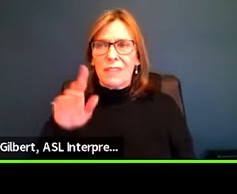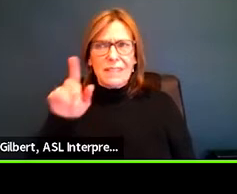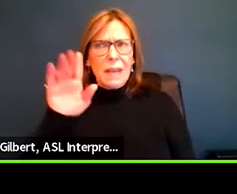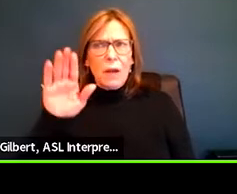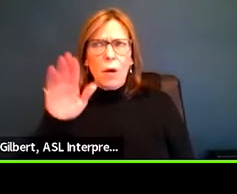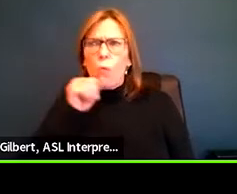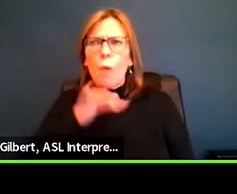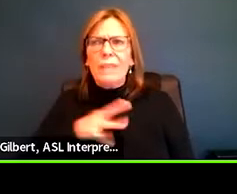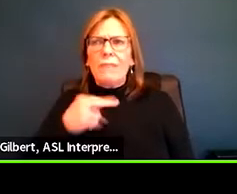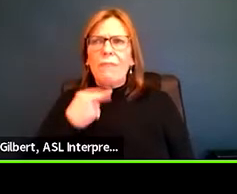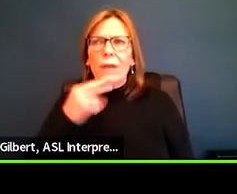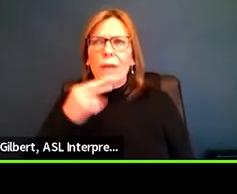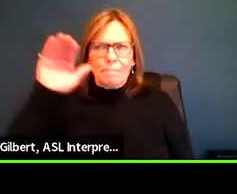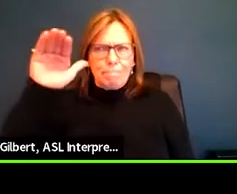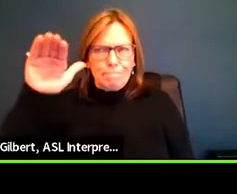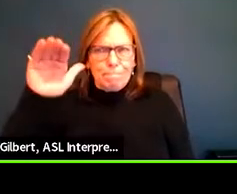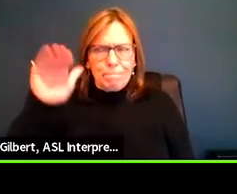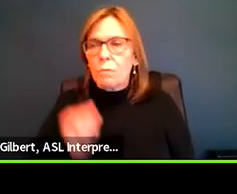Massachusetts.